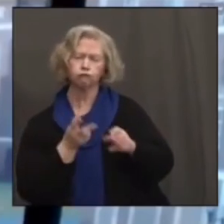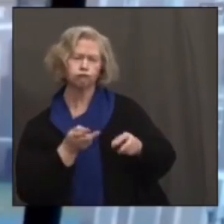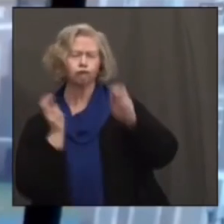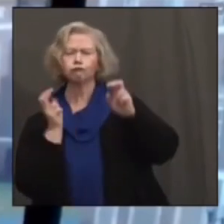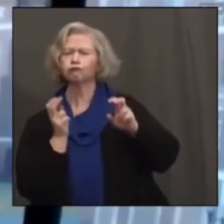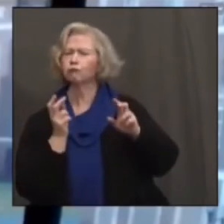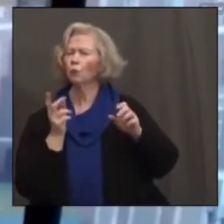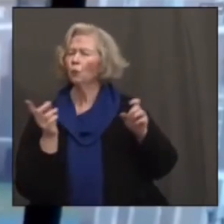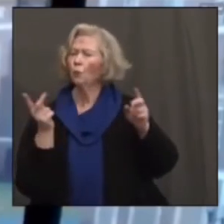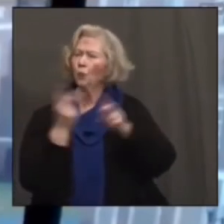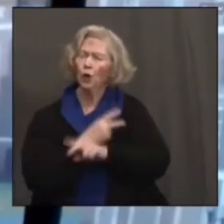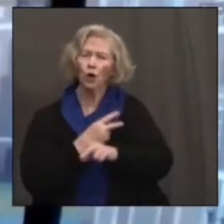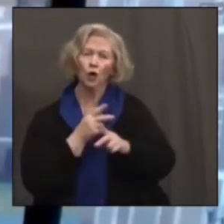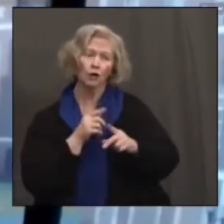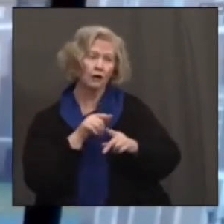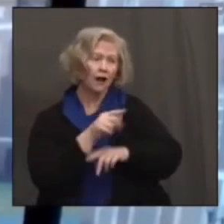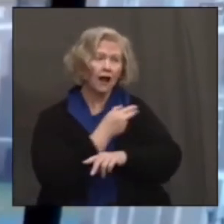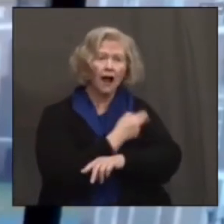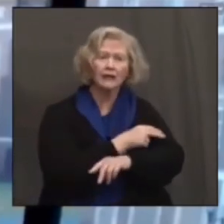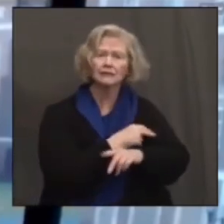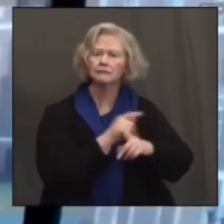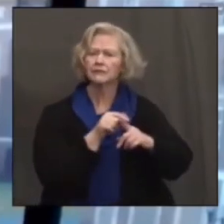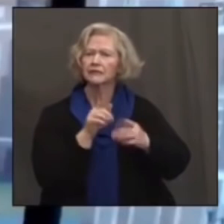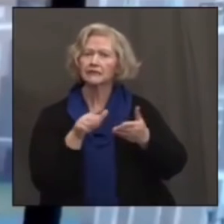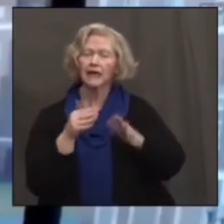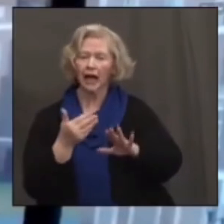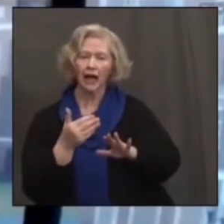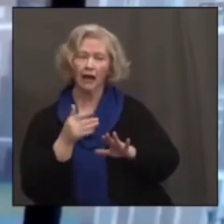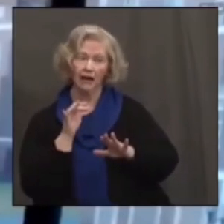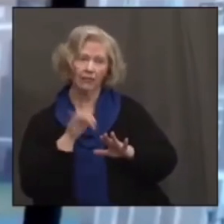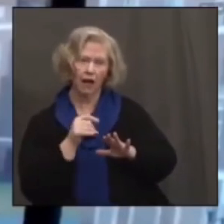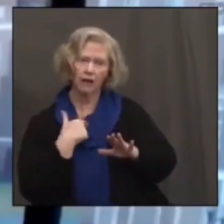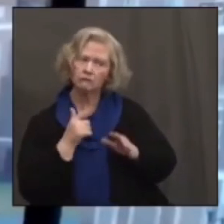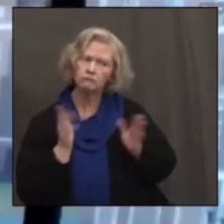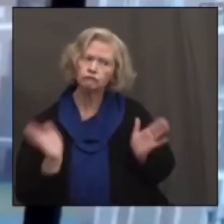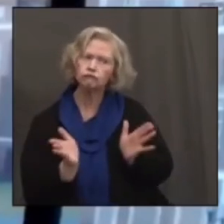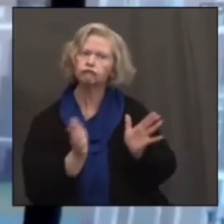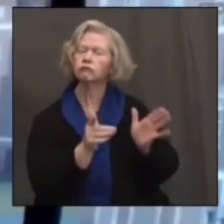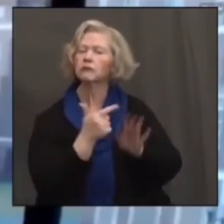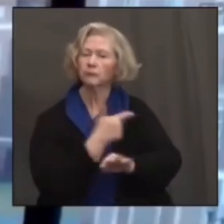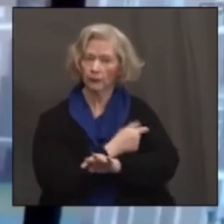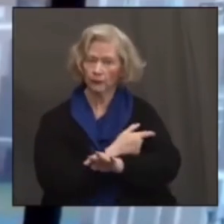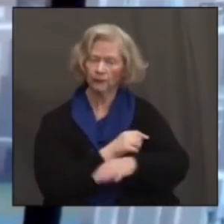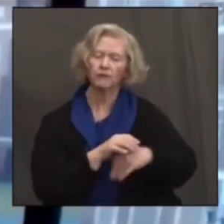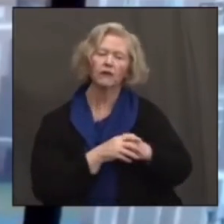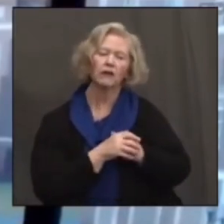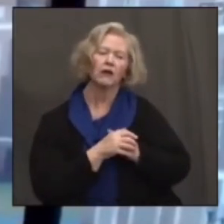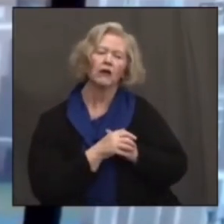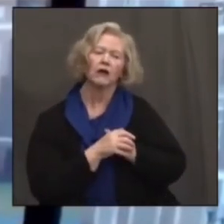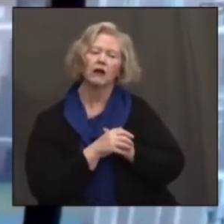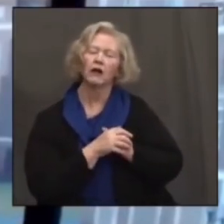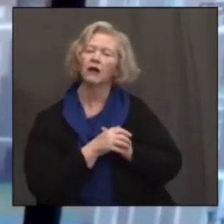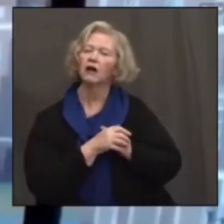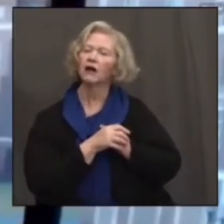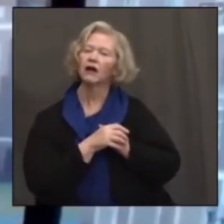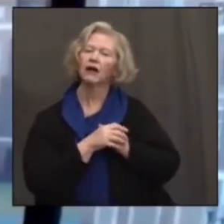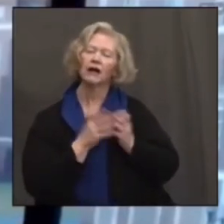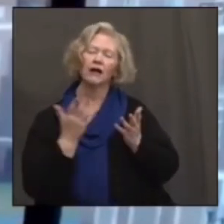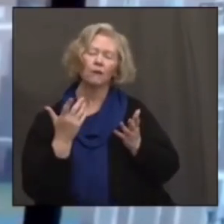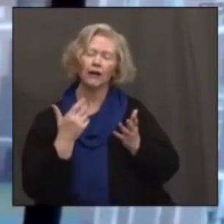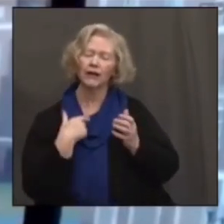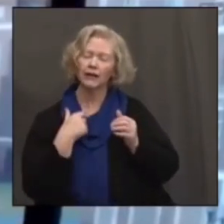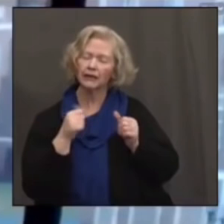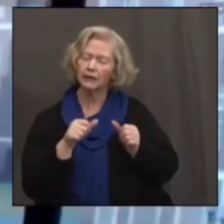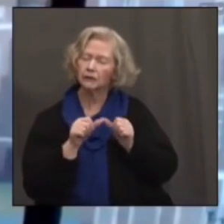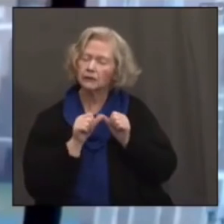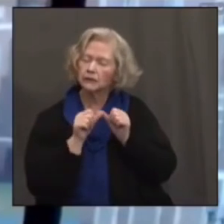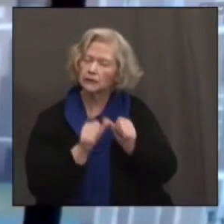hospitalizations and deaths, and getting the vaccine out as quick as possible. Any mass public health campaign needs to be